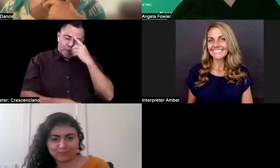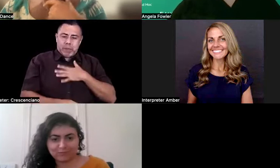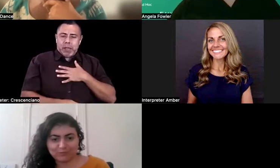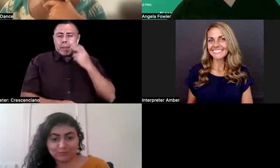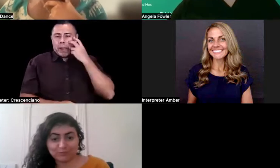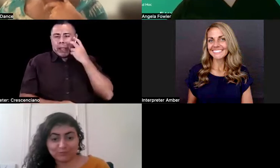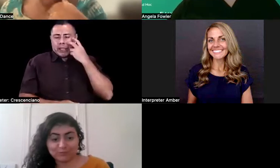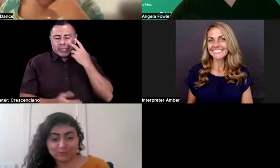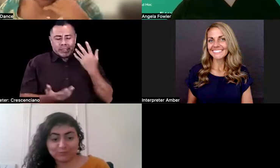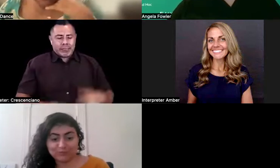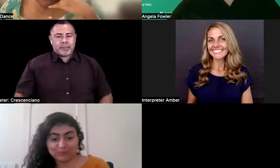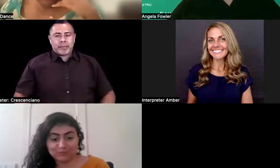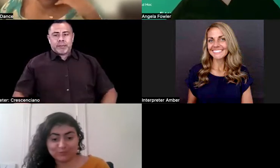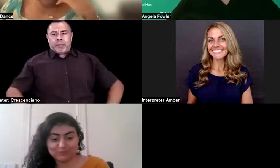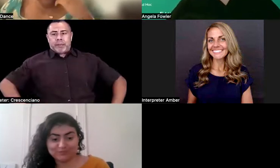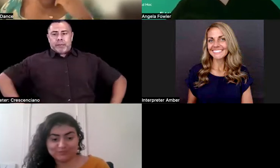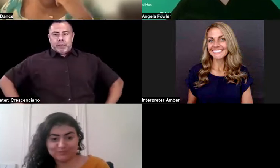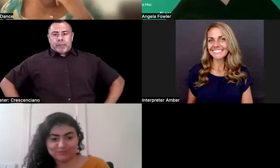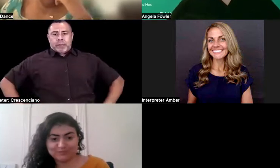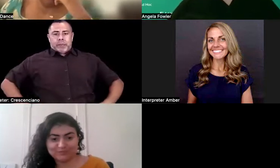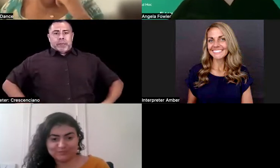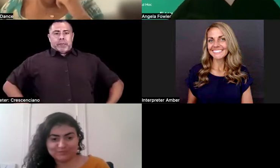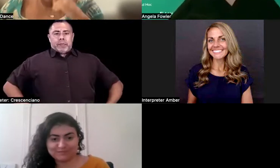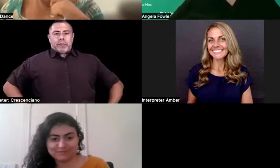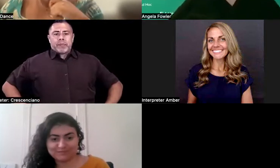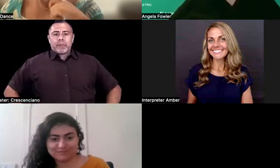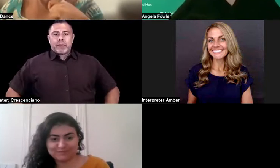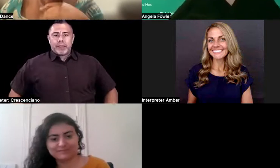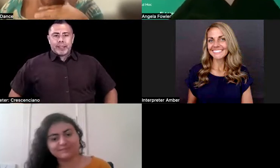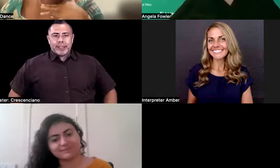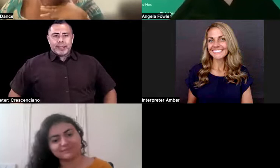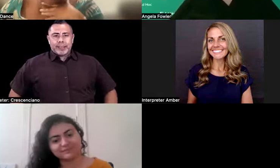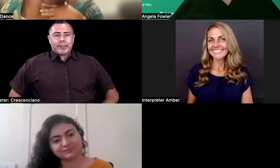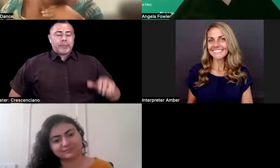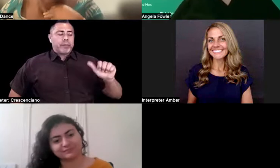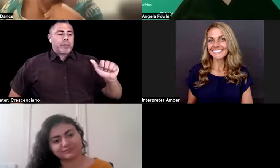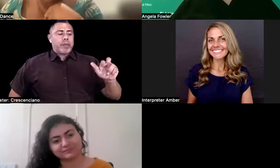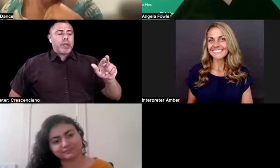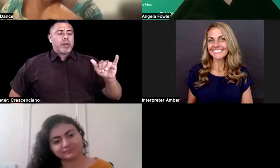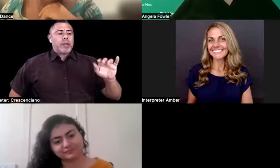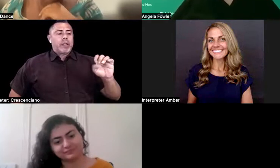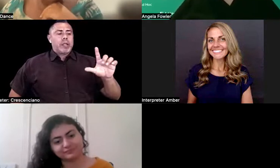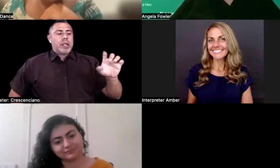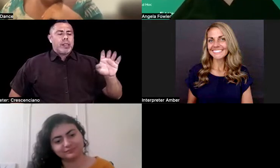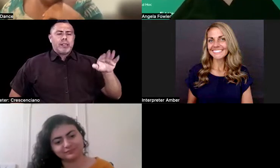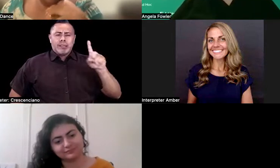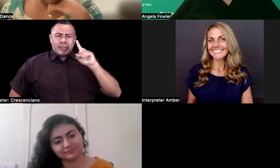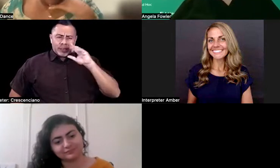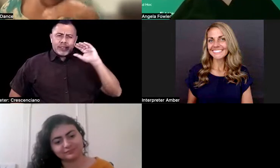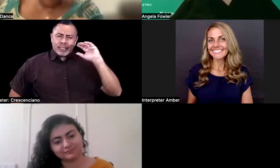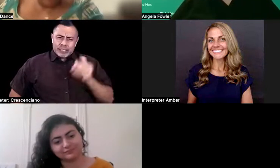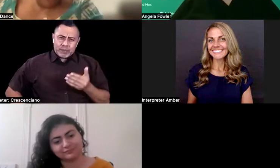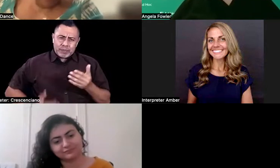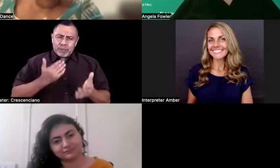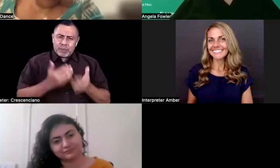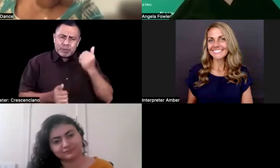So it sounds like almost everyone on this call is an advocate of some sort or a side